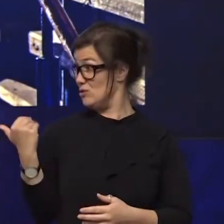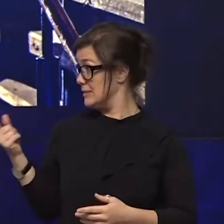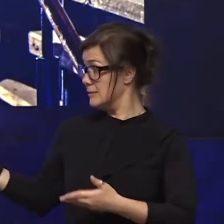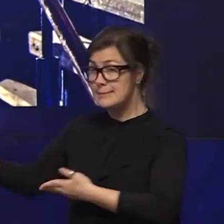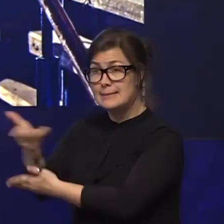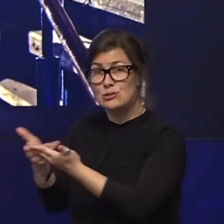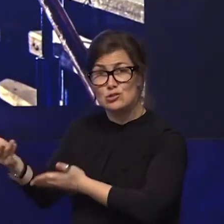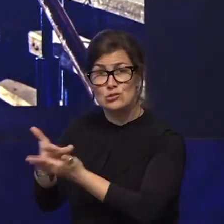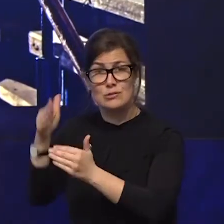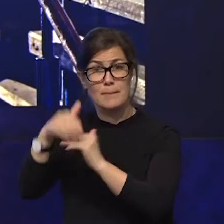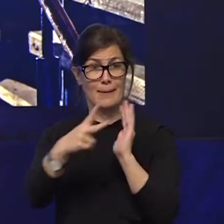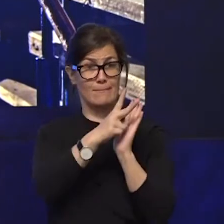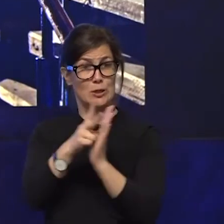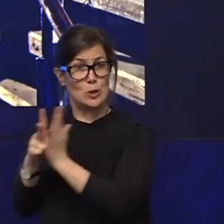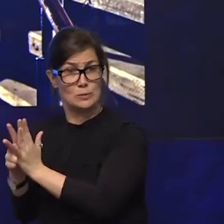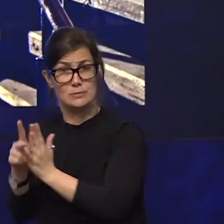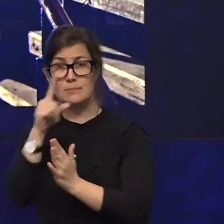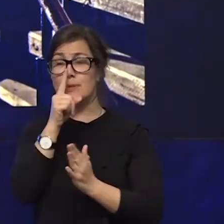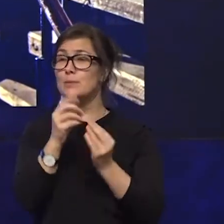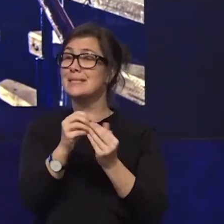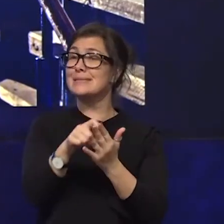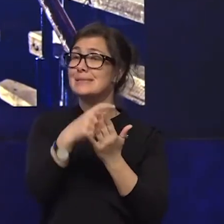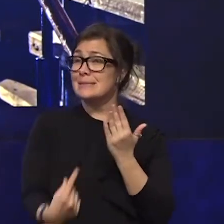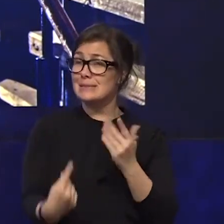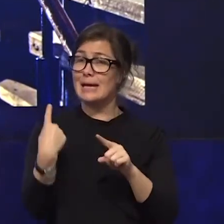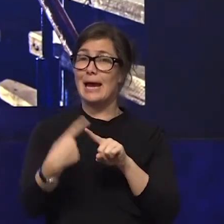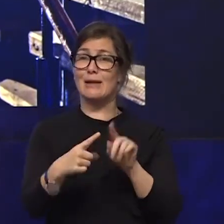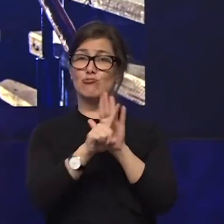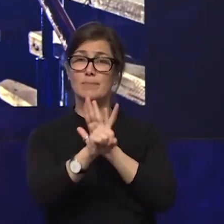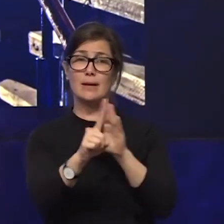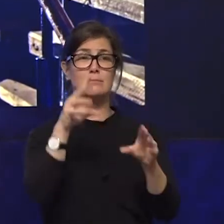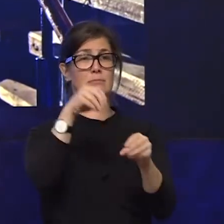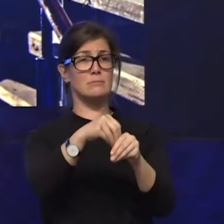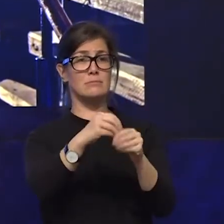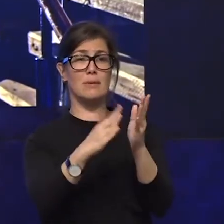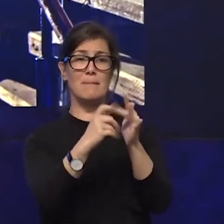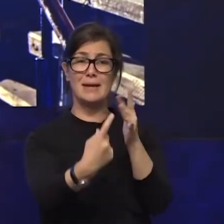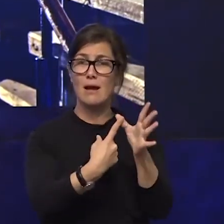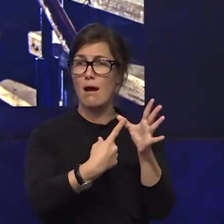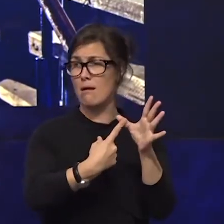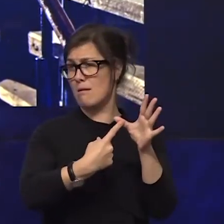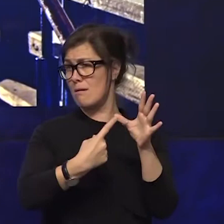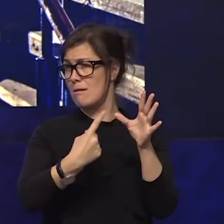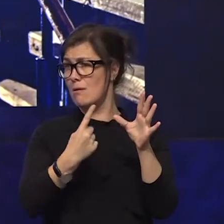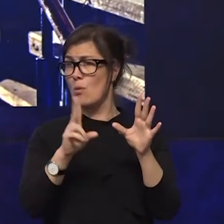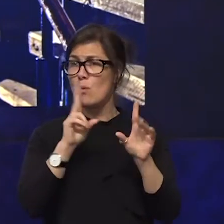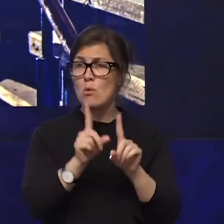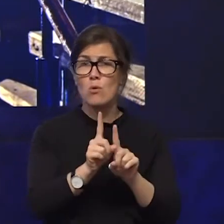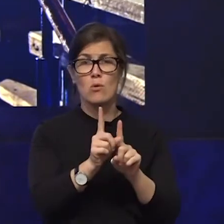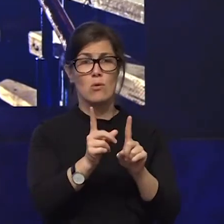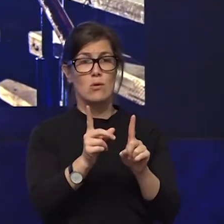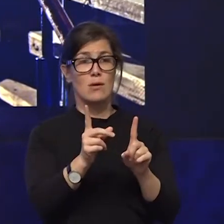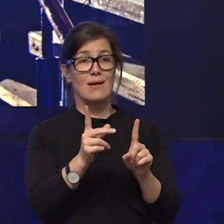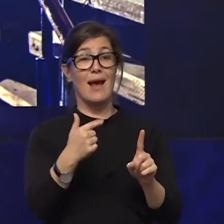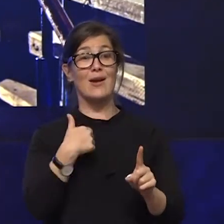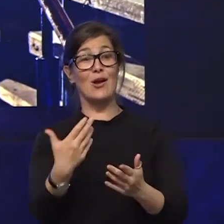around the images of people with disability and our representations in media and although i can safely report that